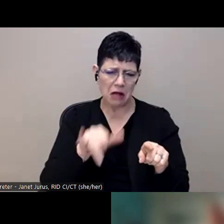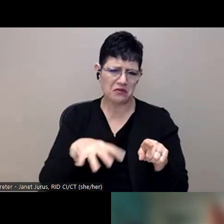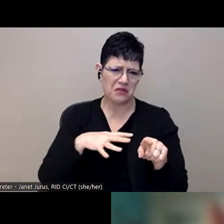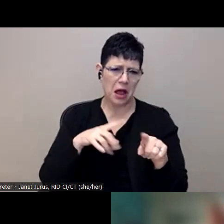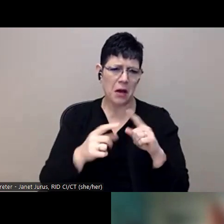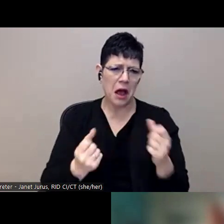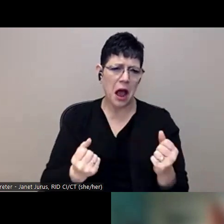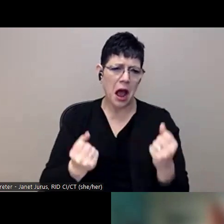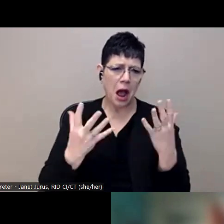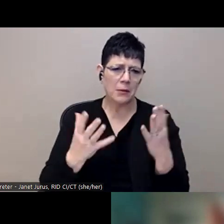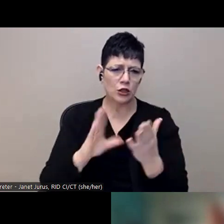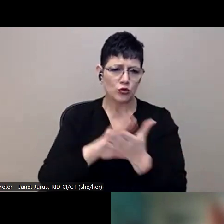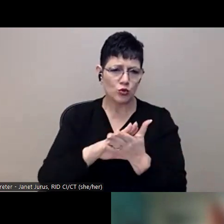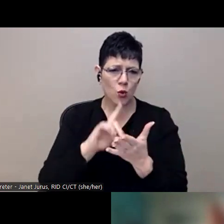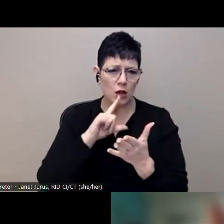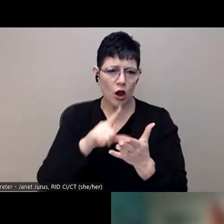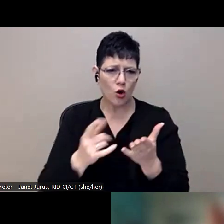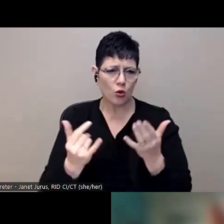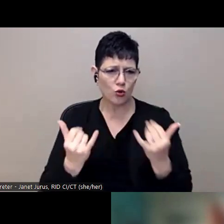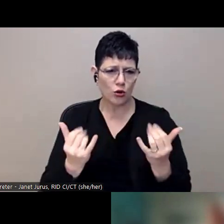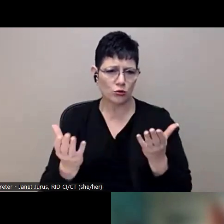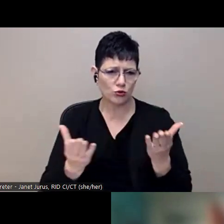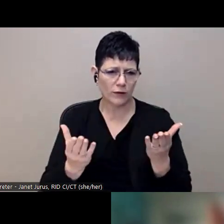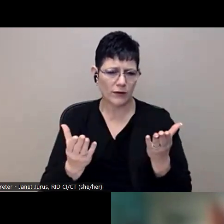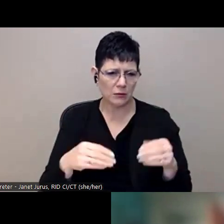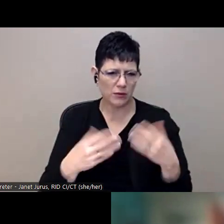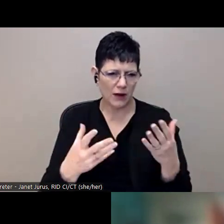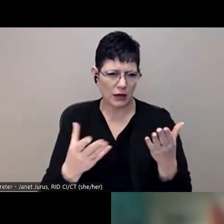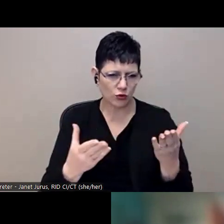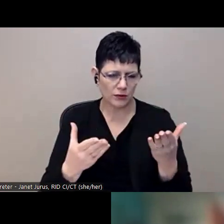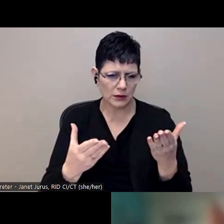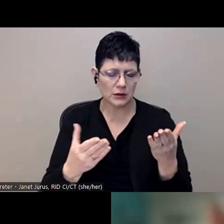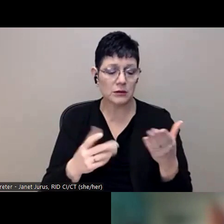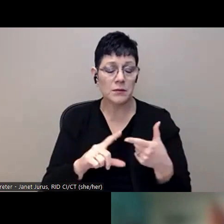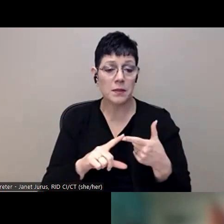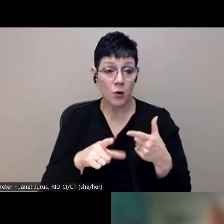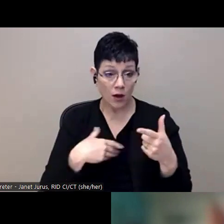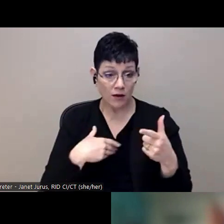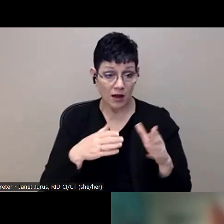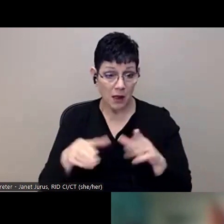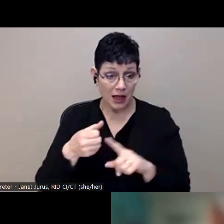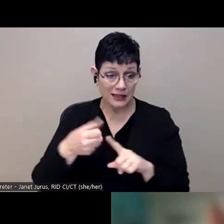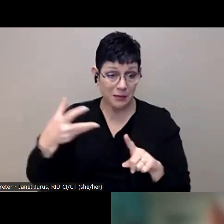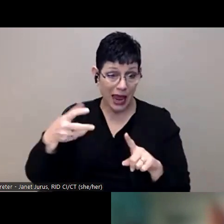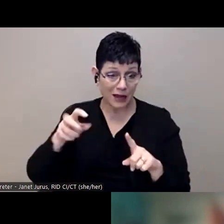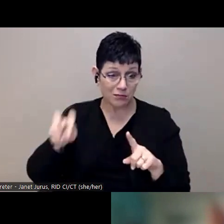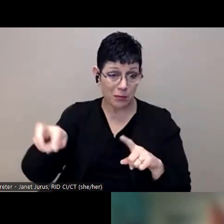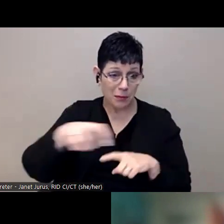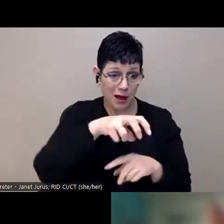how many schools are you currently serving? Um, and do you have any plans to expand into more schools?